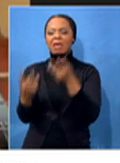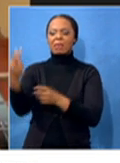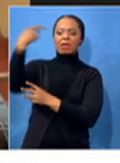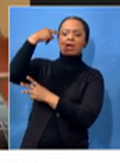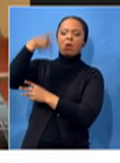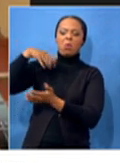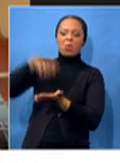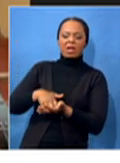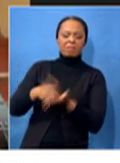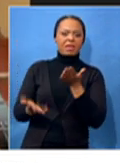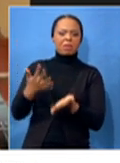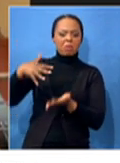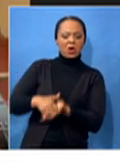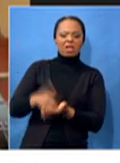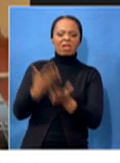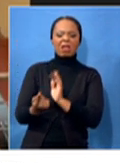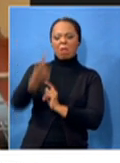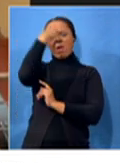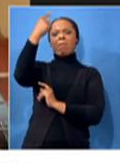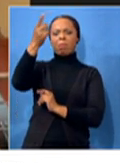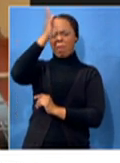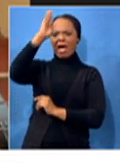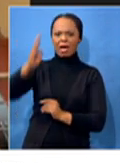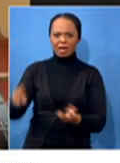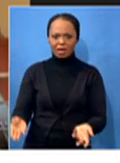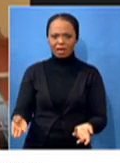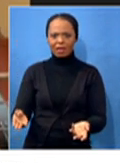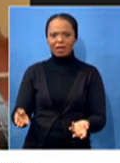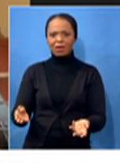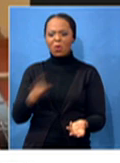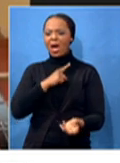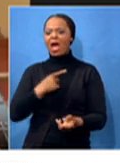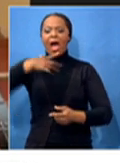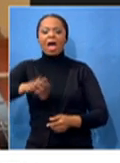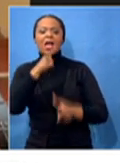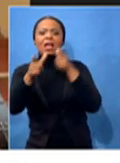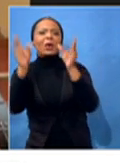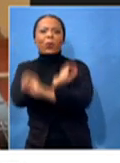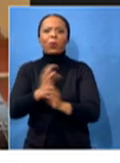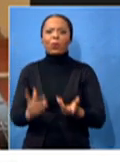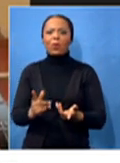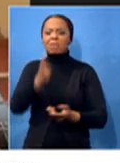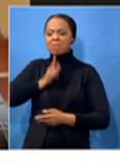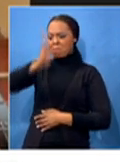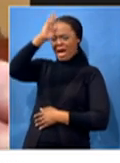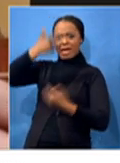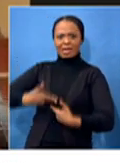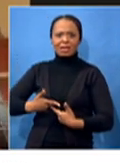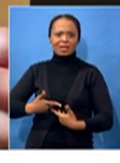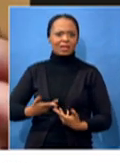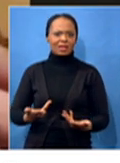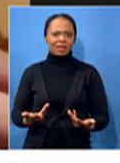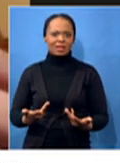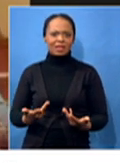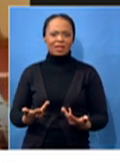be able to, you know, to climb on top of them, you see. So that on its own, it's probably,